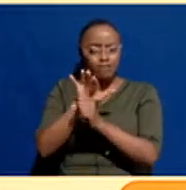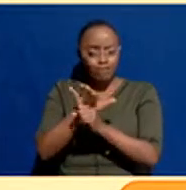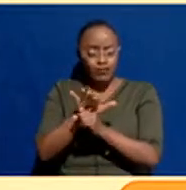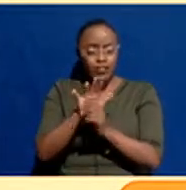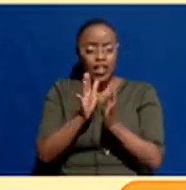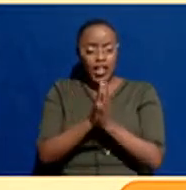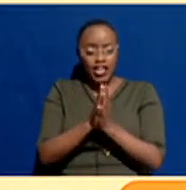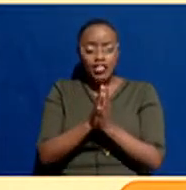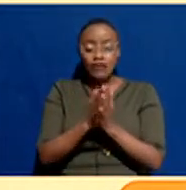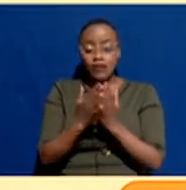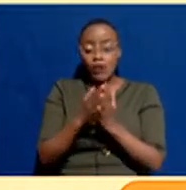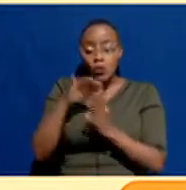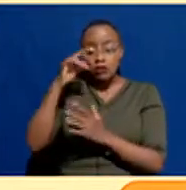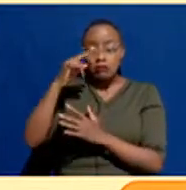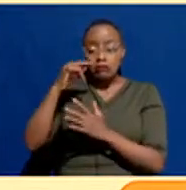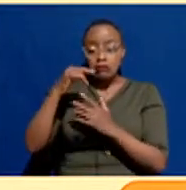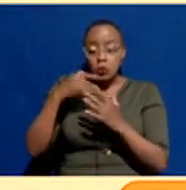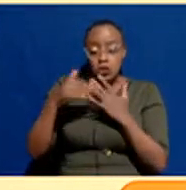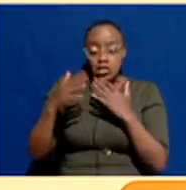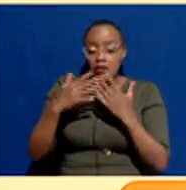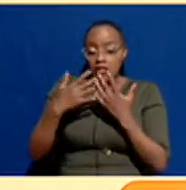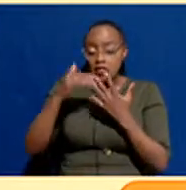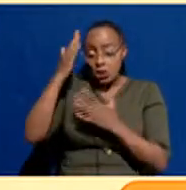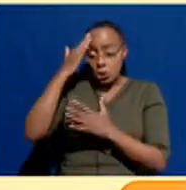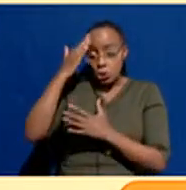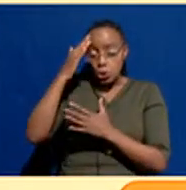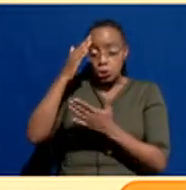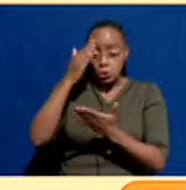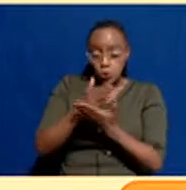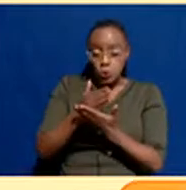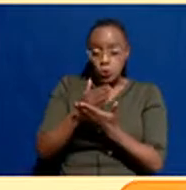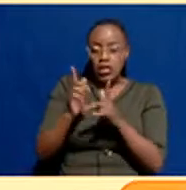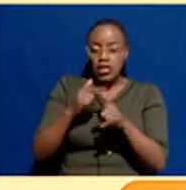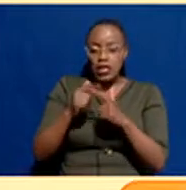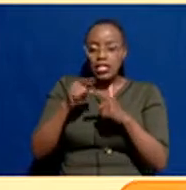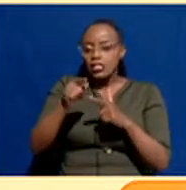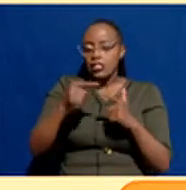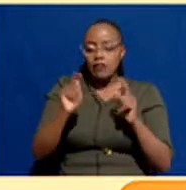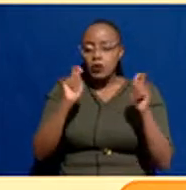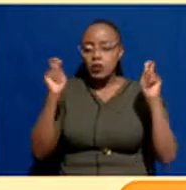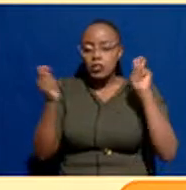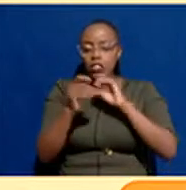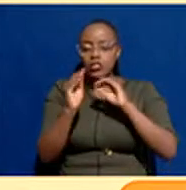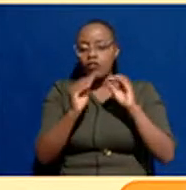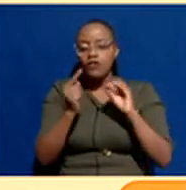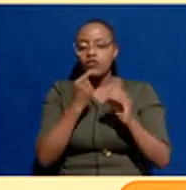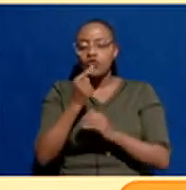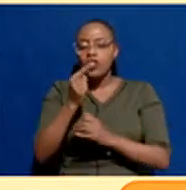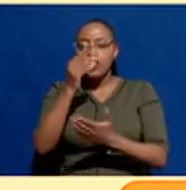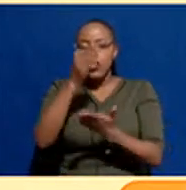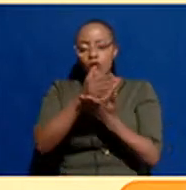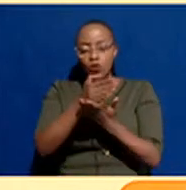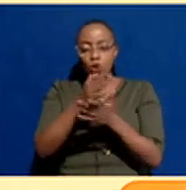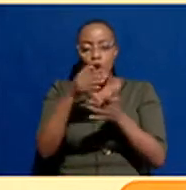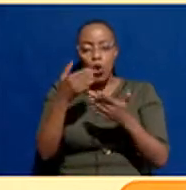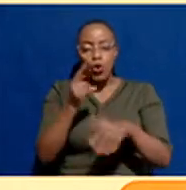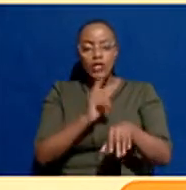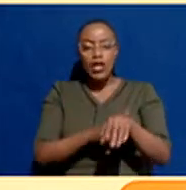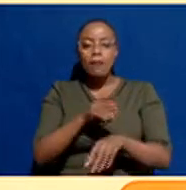She stood her ground when she knew that she was speaking the truth or when she was speaking